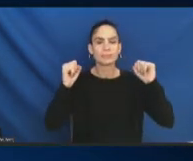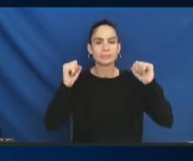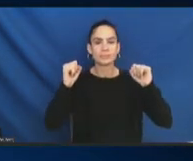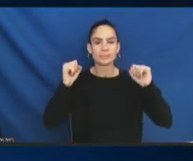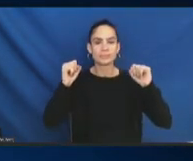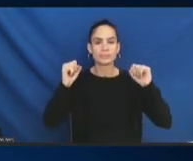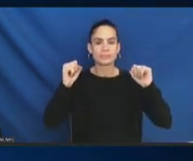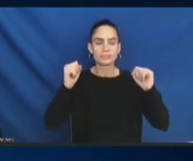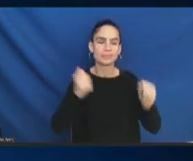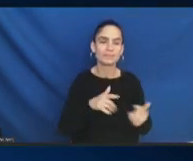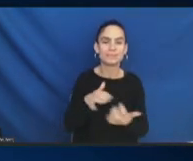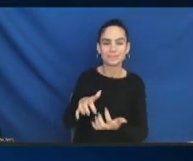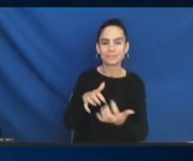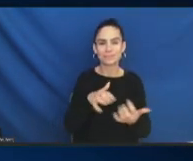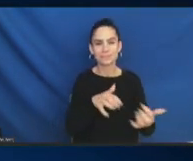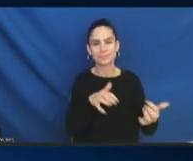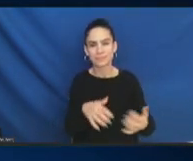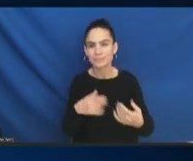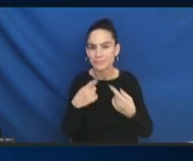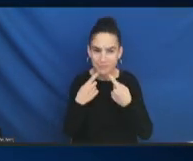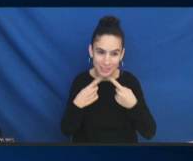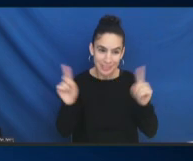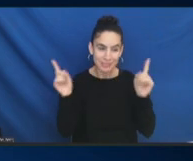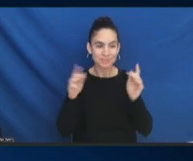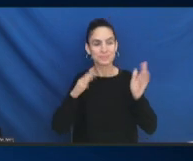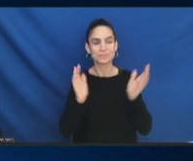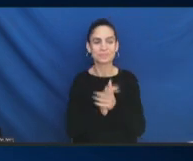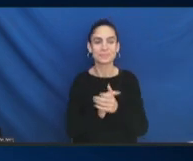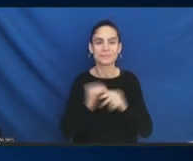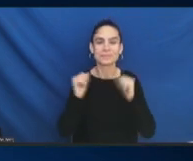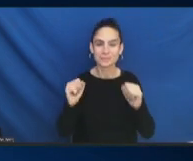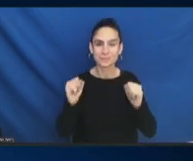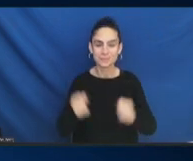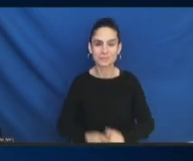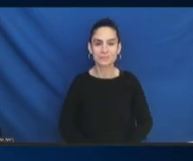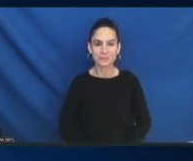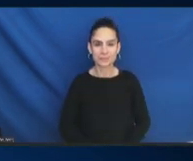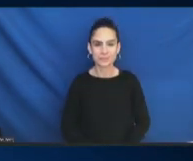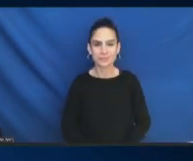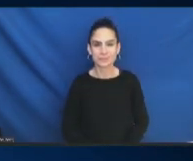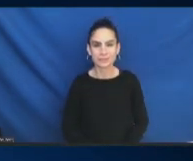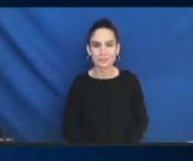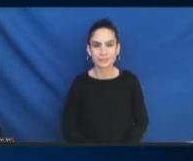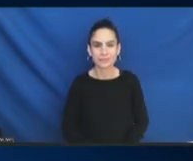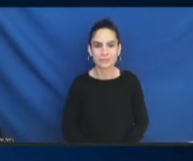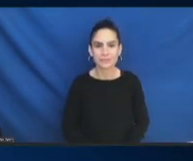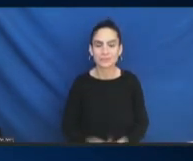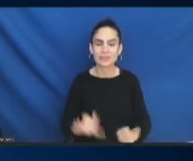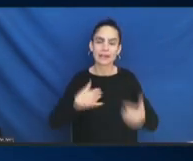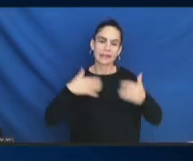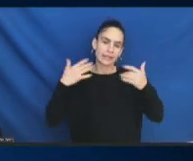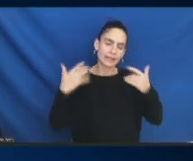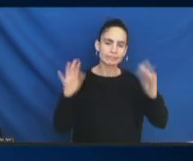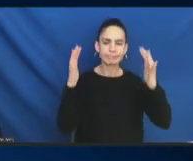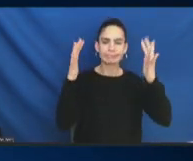Success. Okay. Standing ovation for our chair. Success.